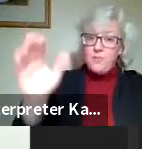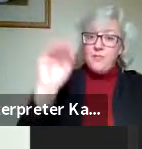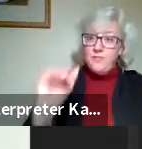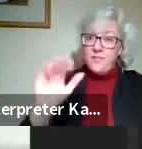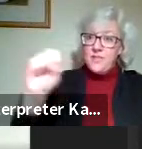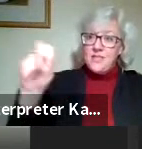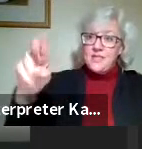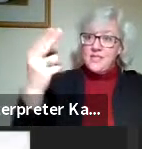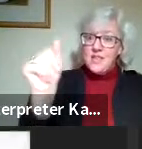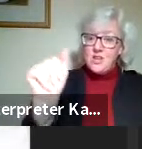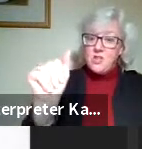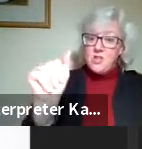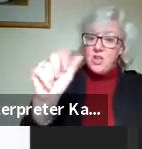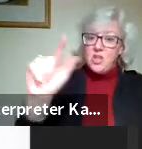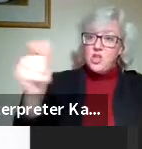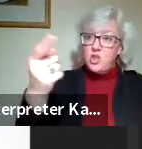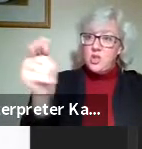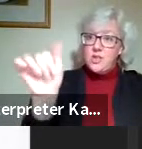Shelton,